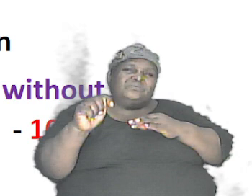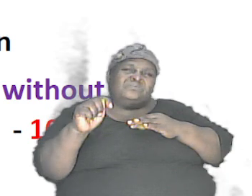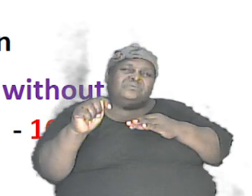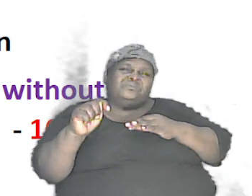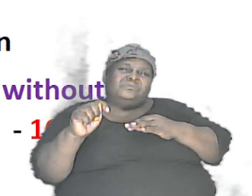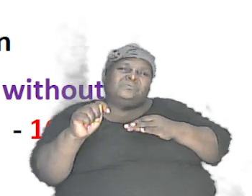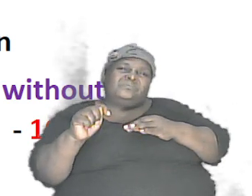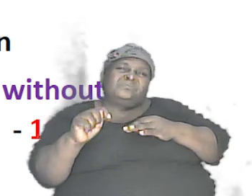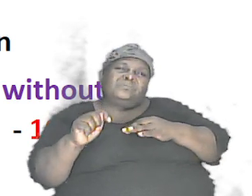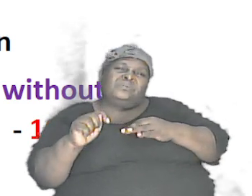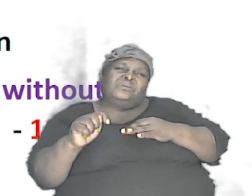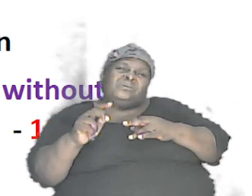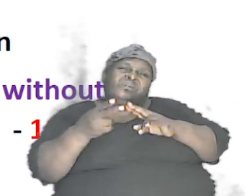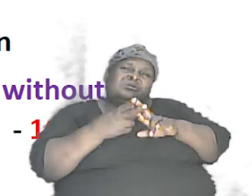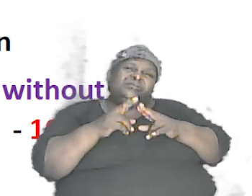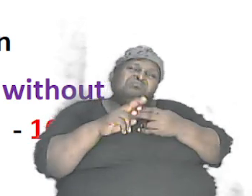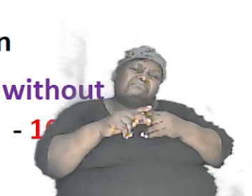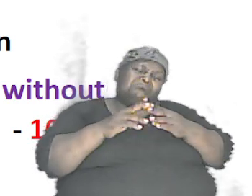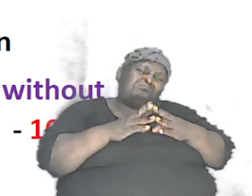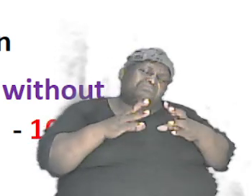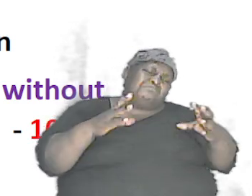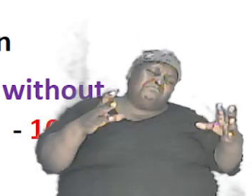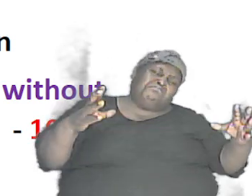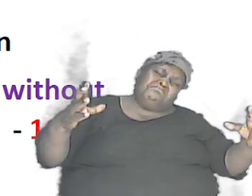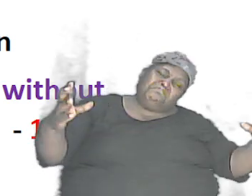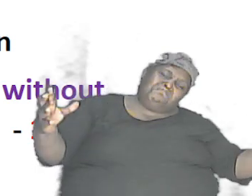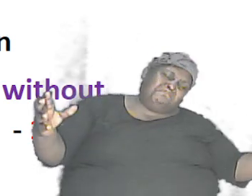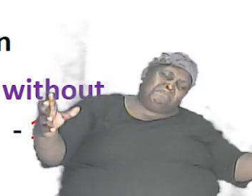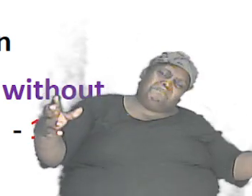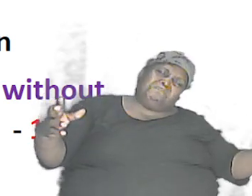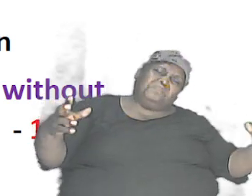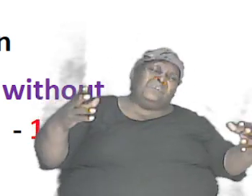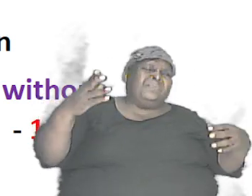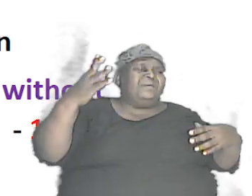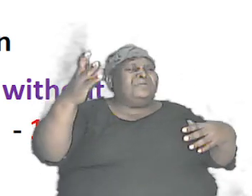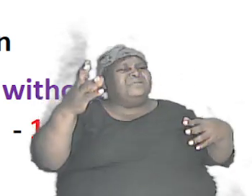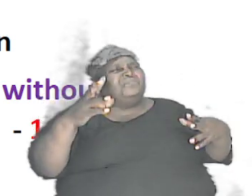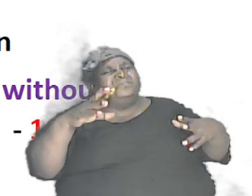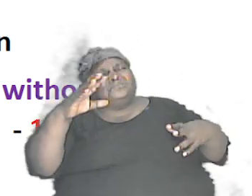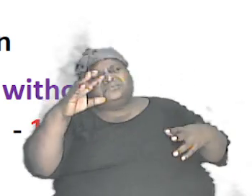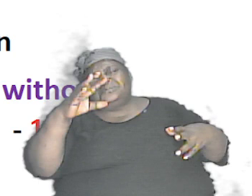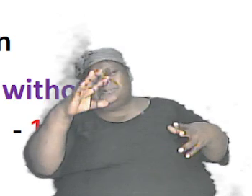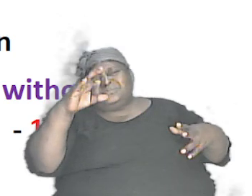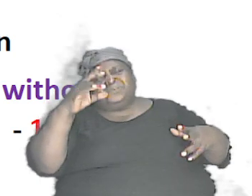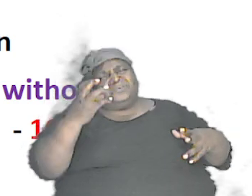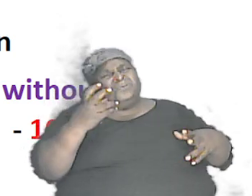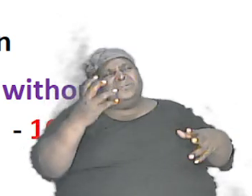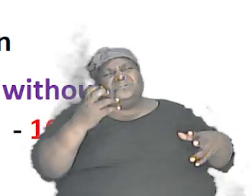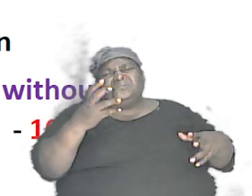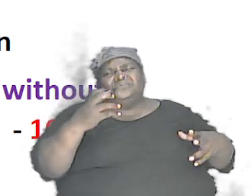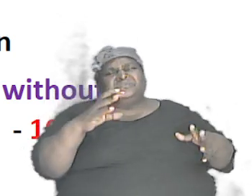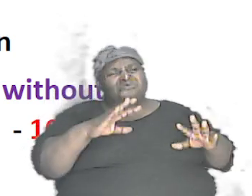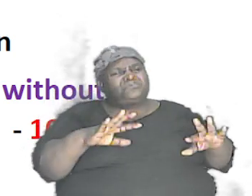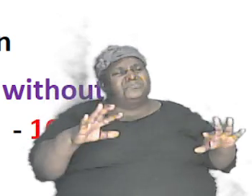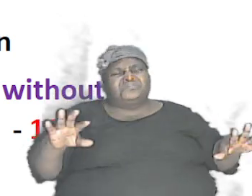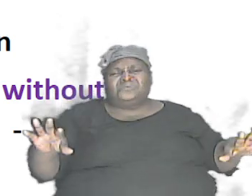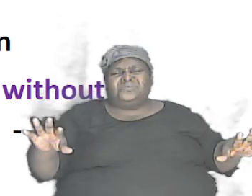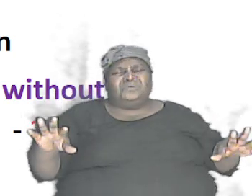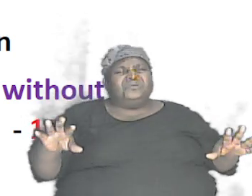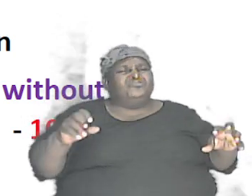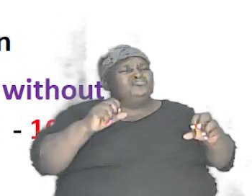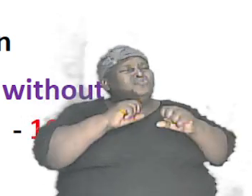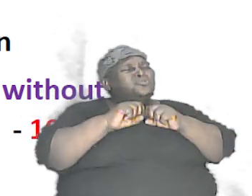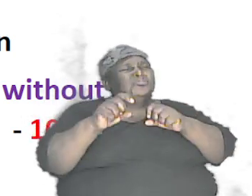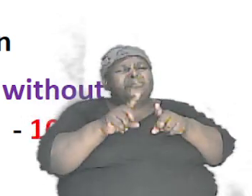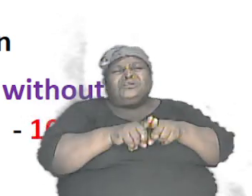the number is just massive in other words those hundred children could be so different